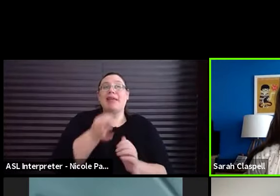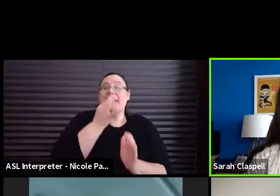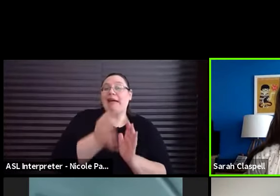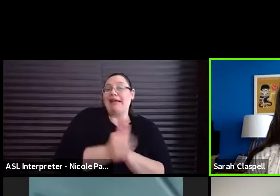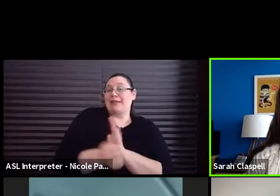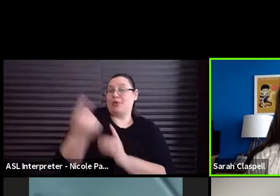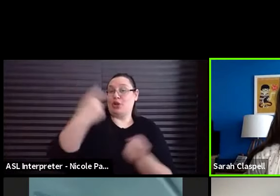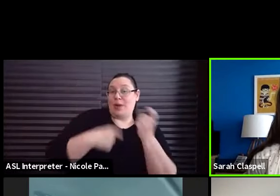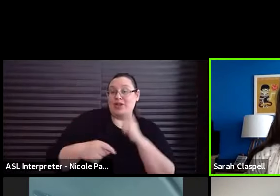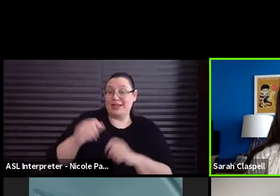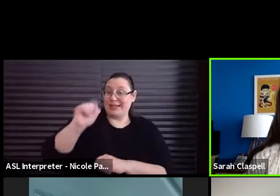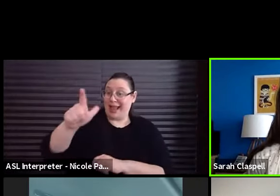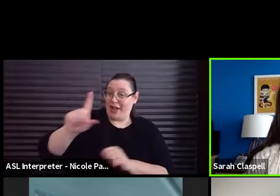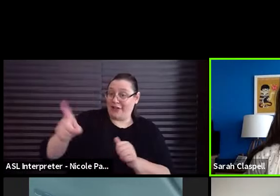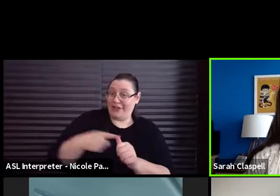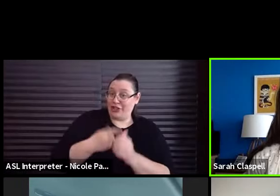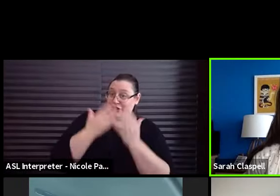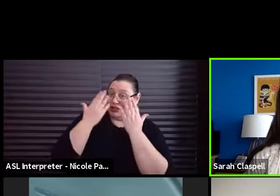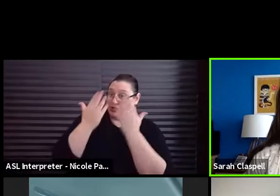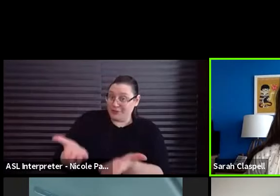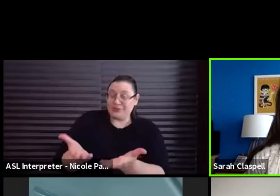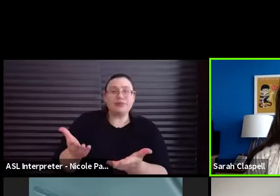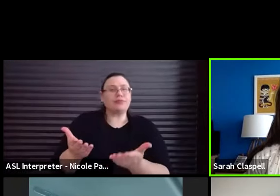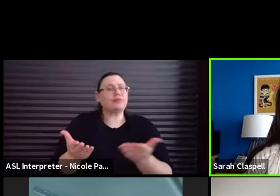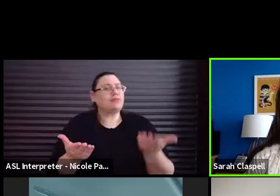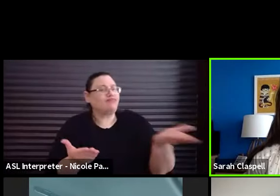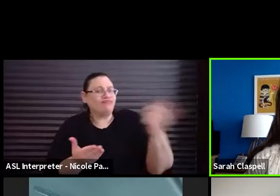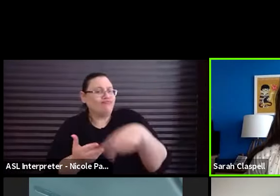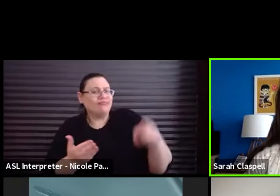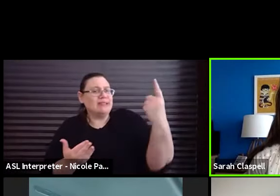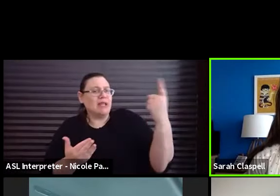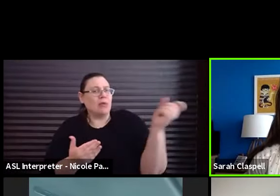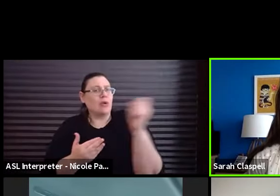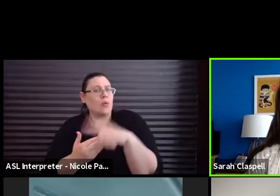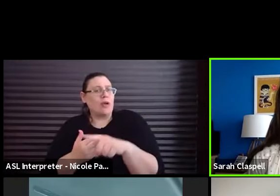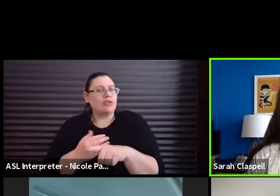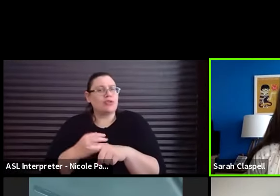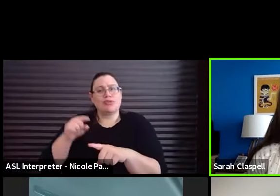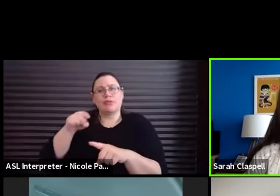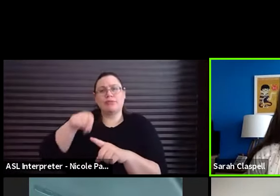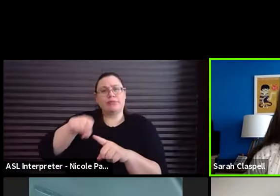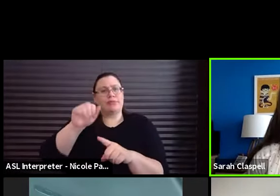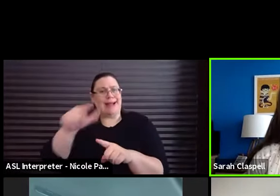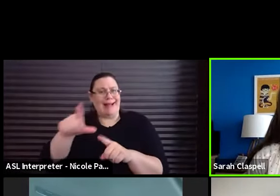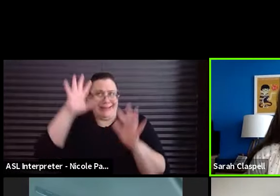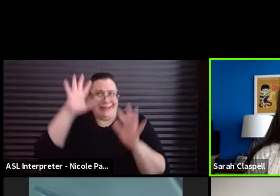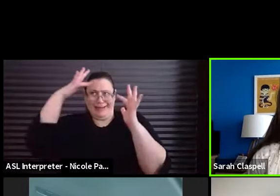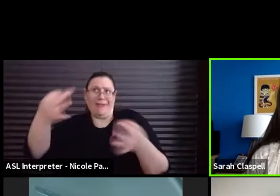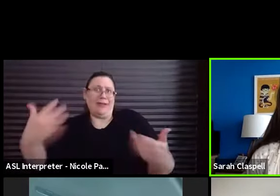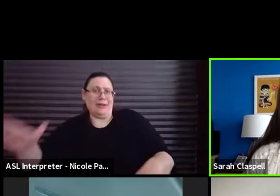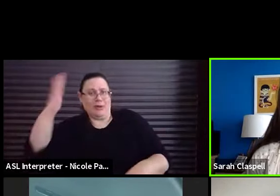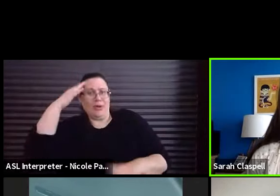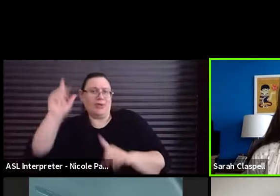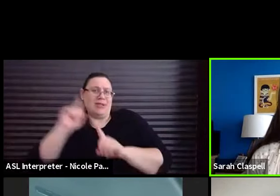Um, Al, you're up. Let's ask Al a question that he, uh, he definitely knows the answer to.